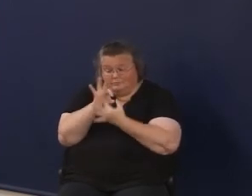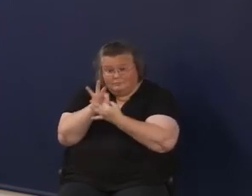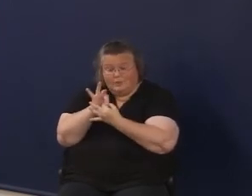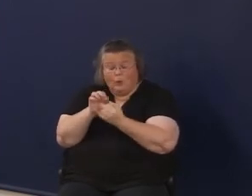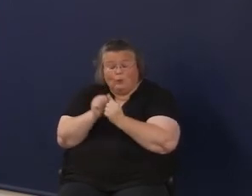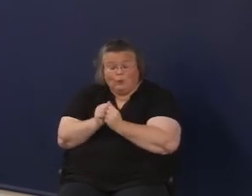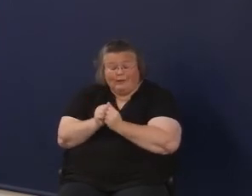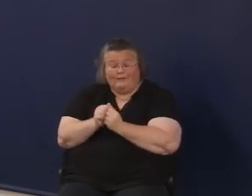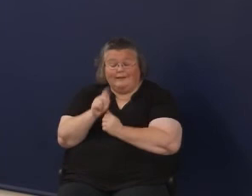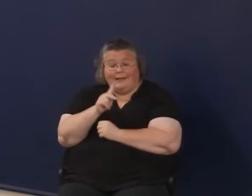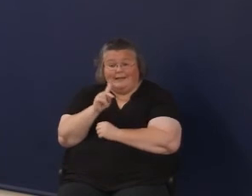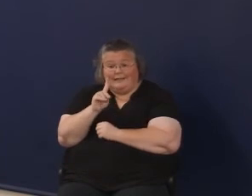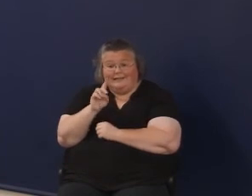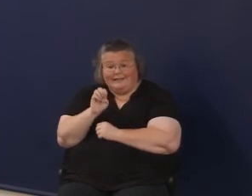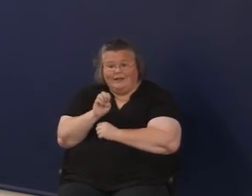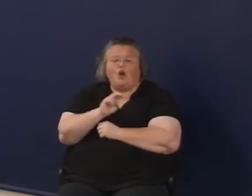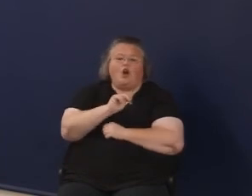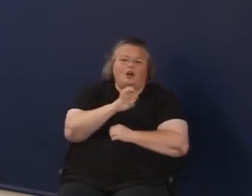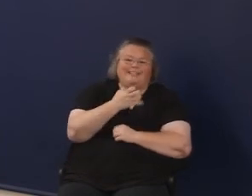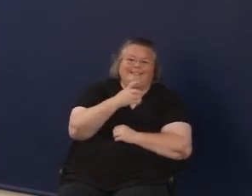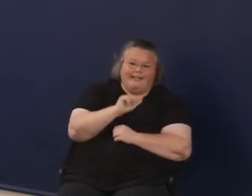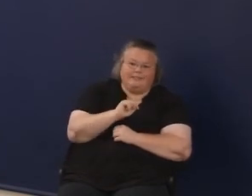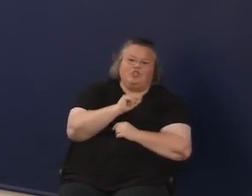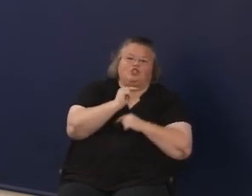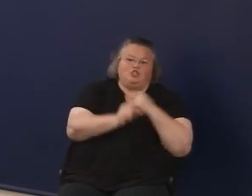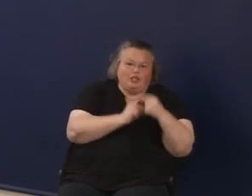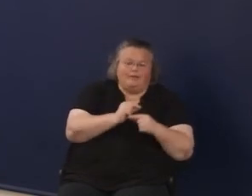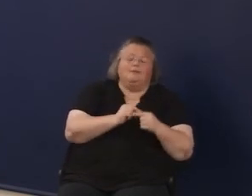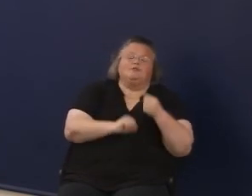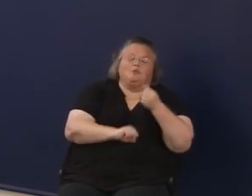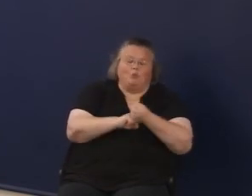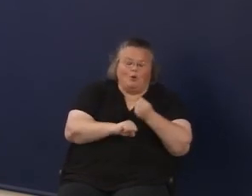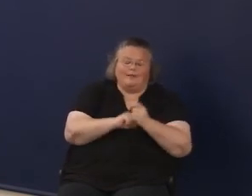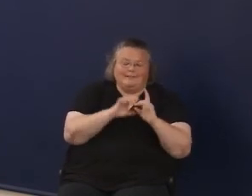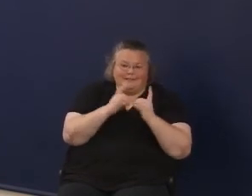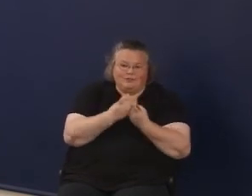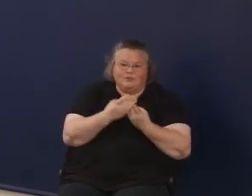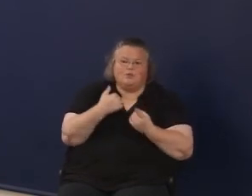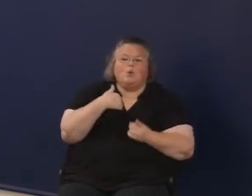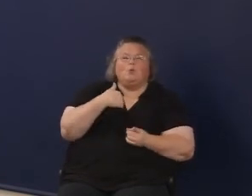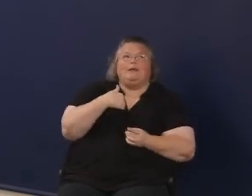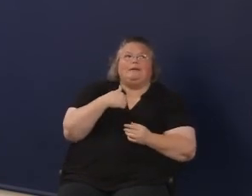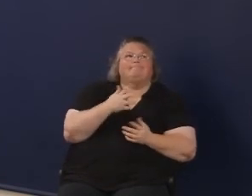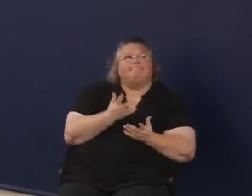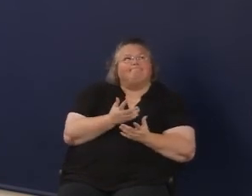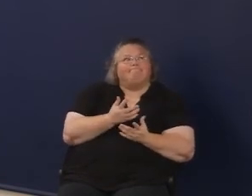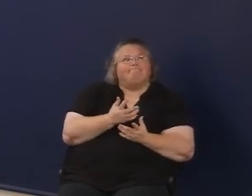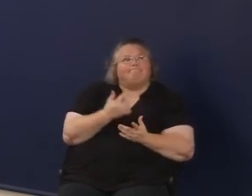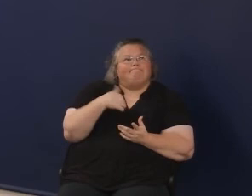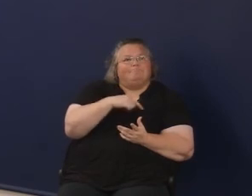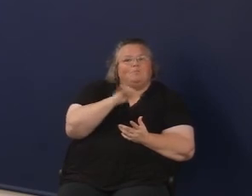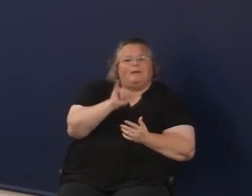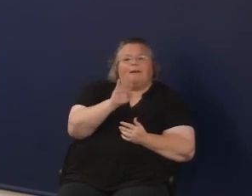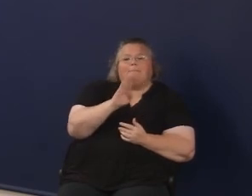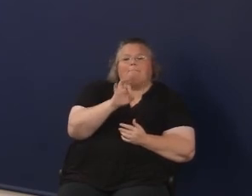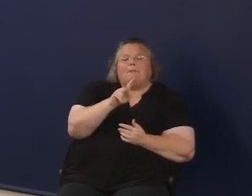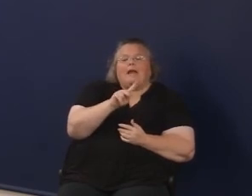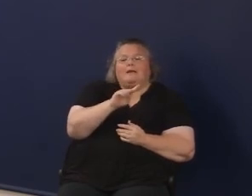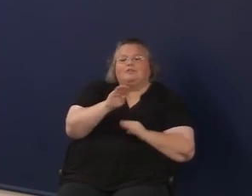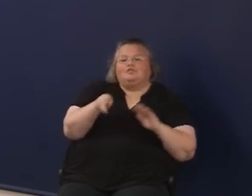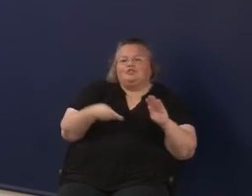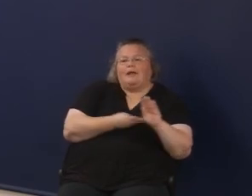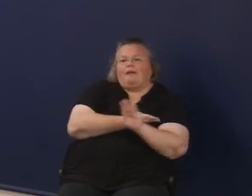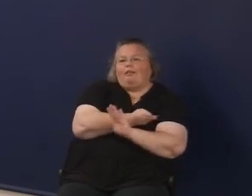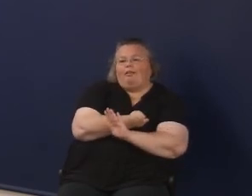usually NextGen supported districts. And so, we sort of serve as a back channel kind of helpful PD